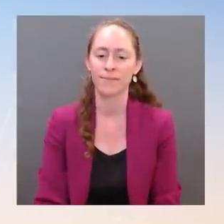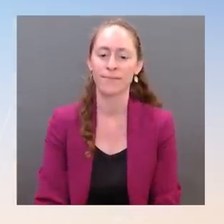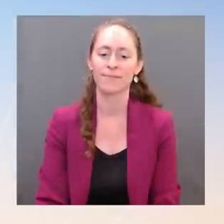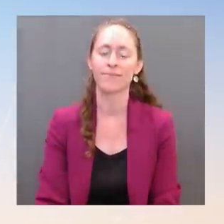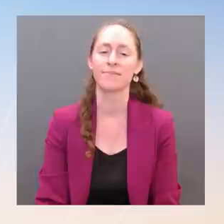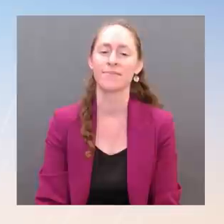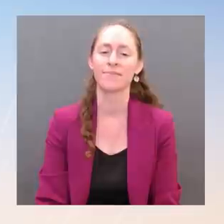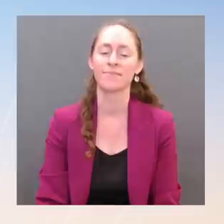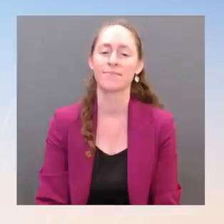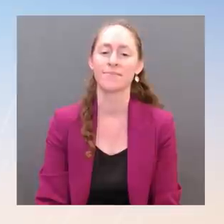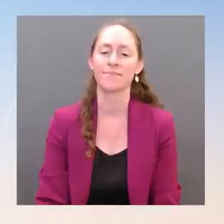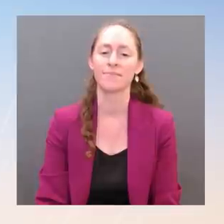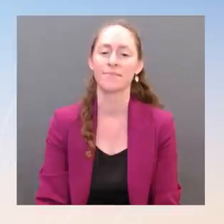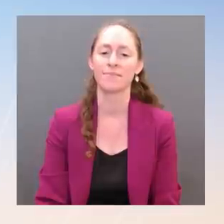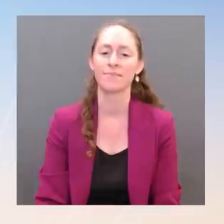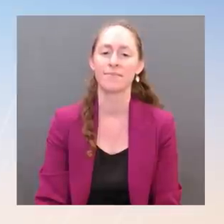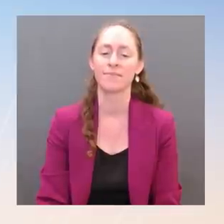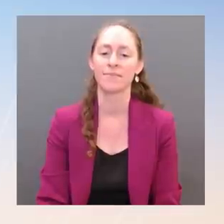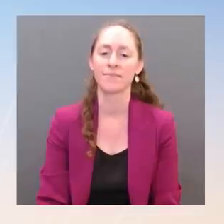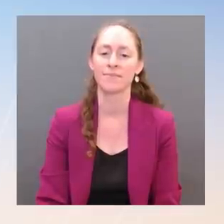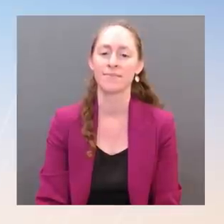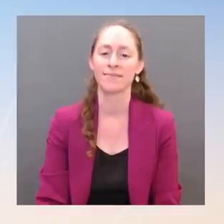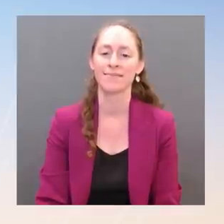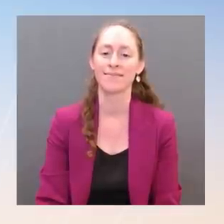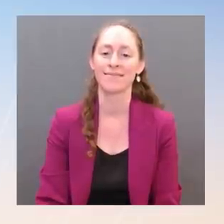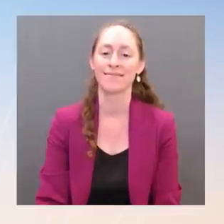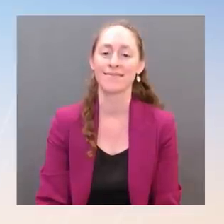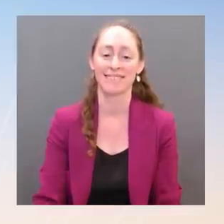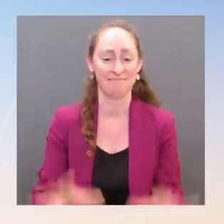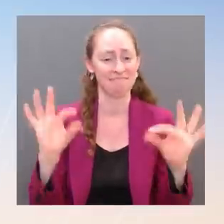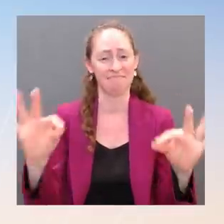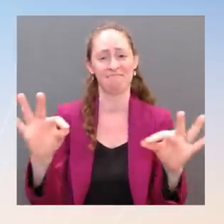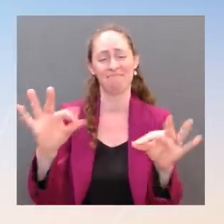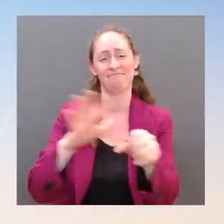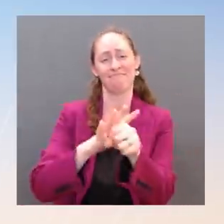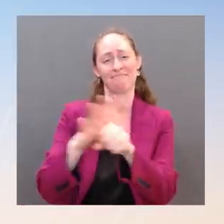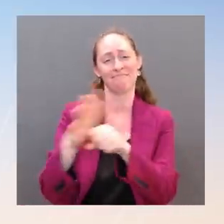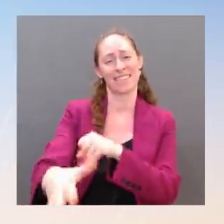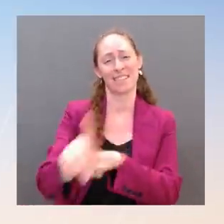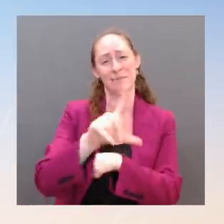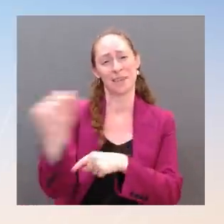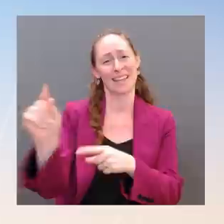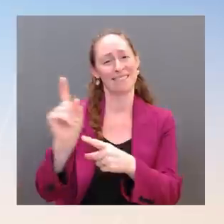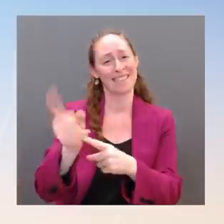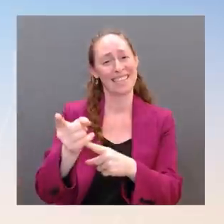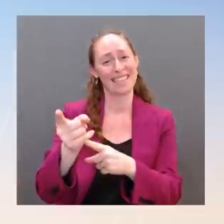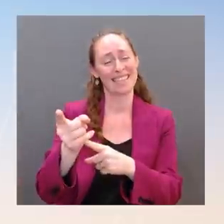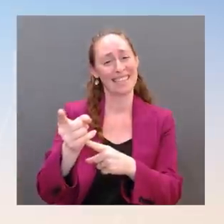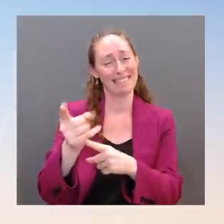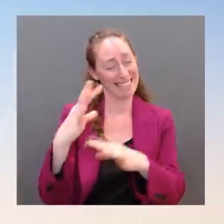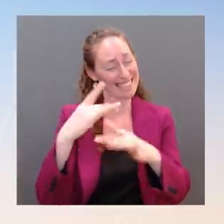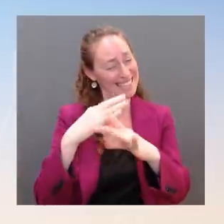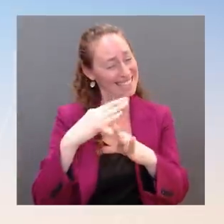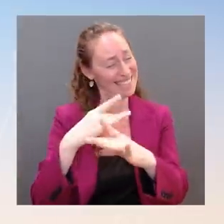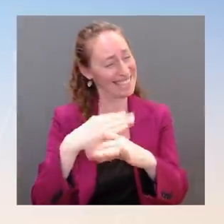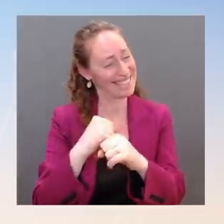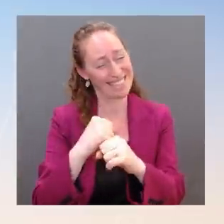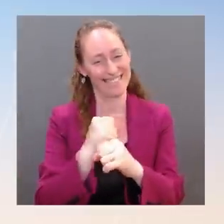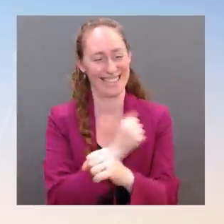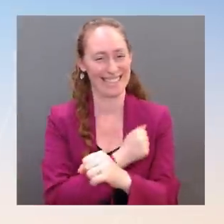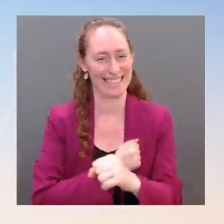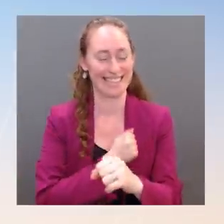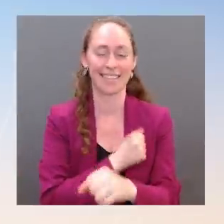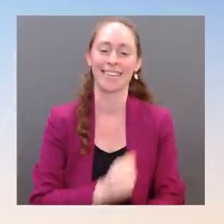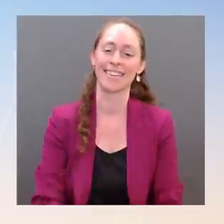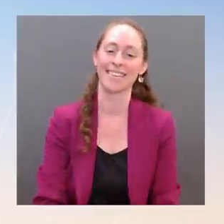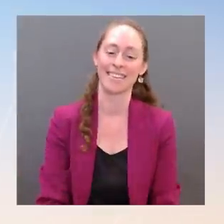And I have 20 minutes of remarks, so I hope you guys will bear with me. I actually do have a number of things to get through